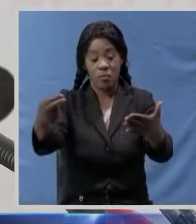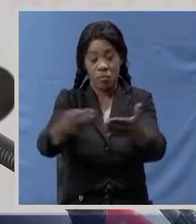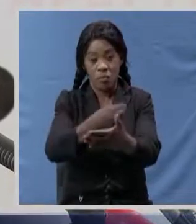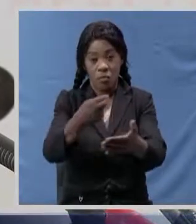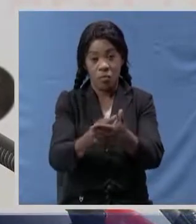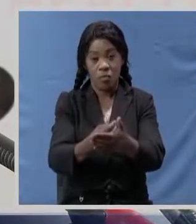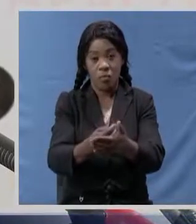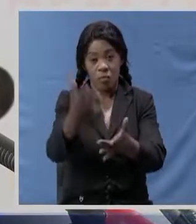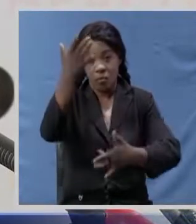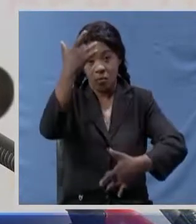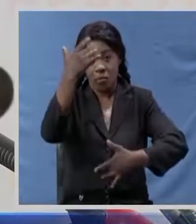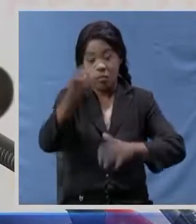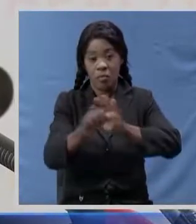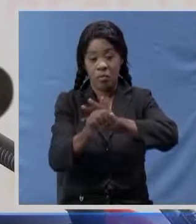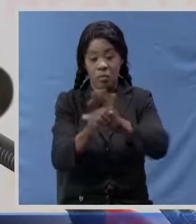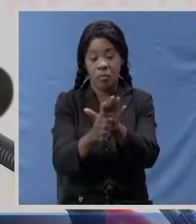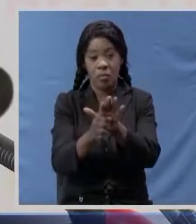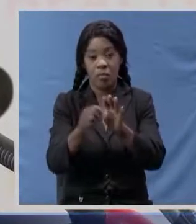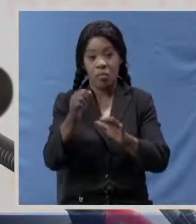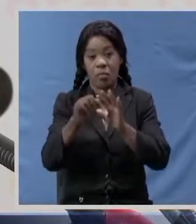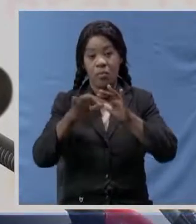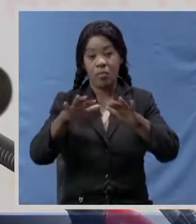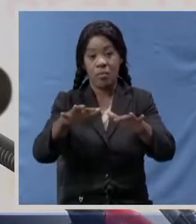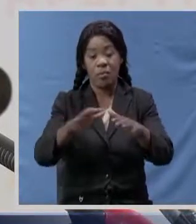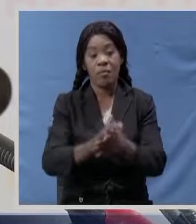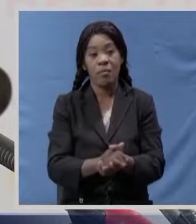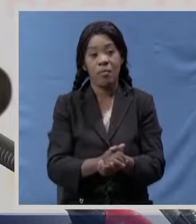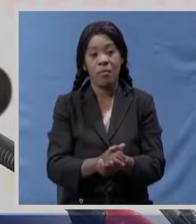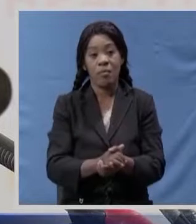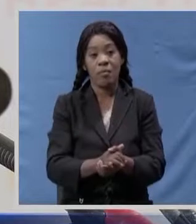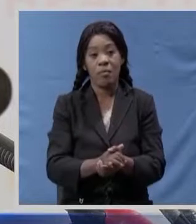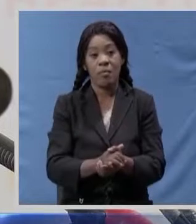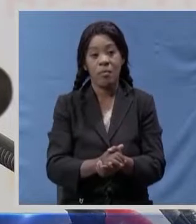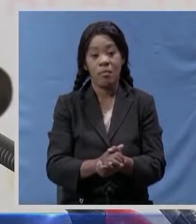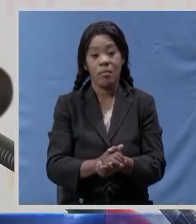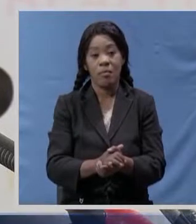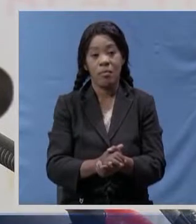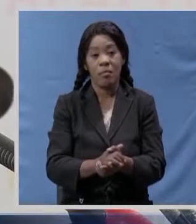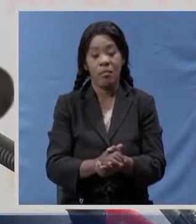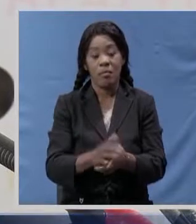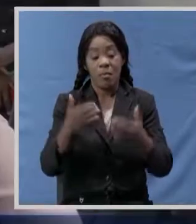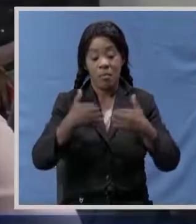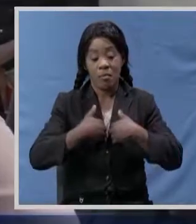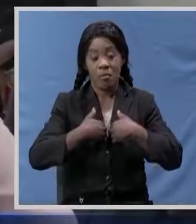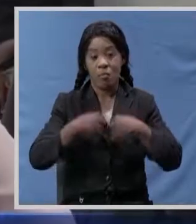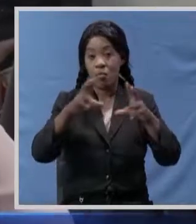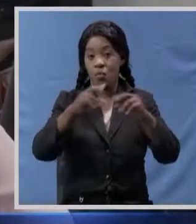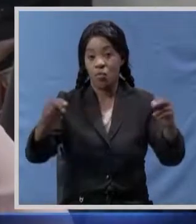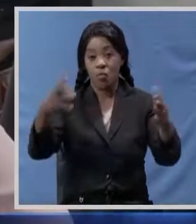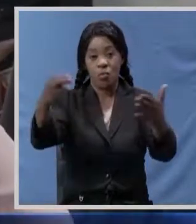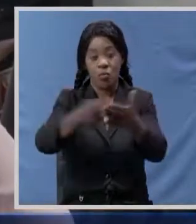-19 marking fifth consecutive day without recording a new case of COVID-19